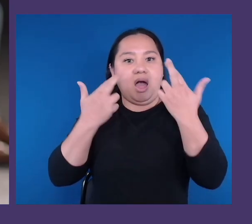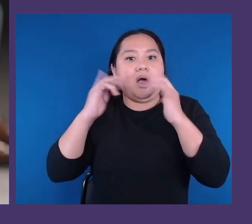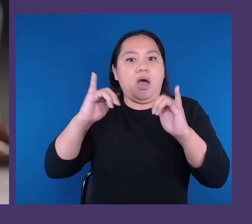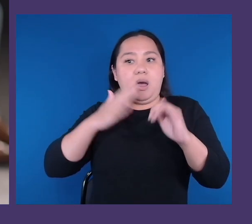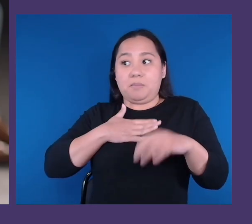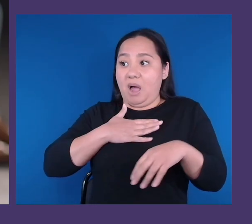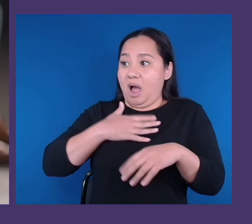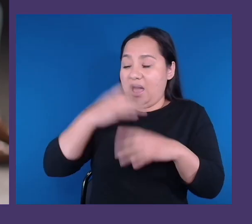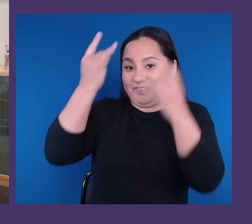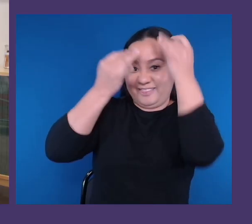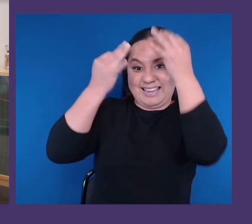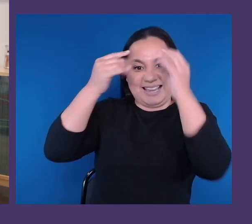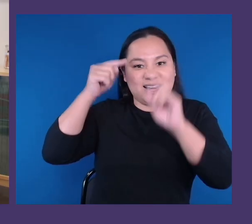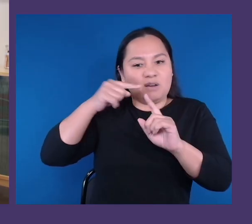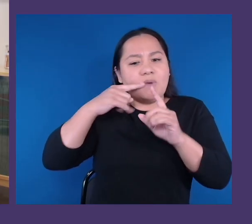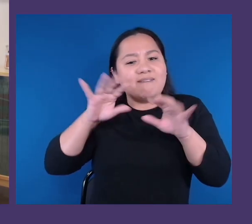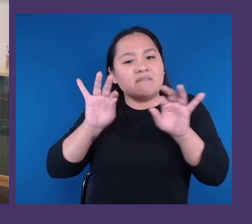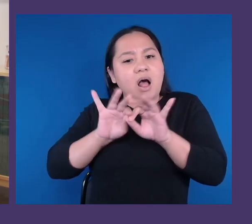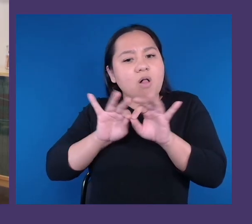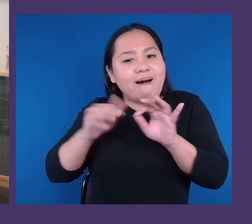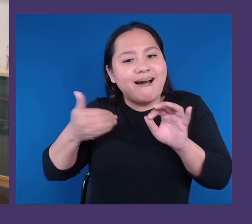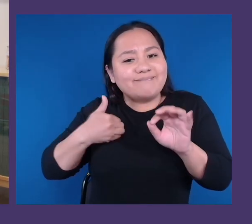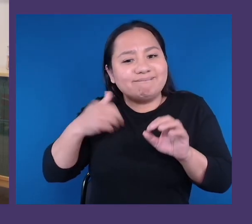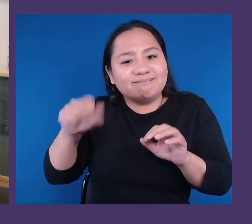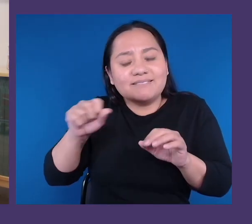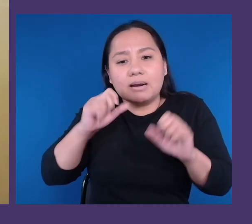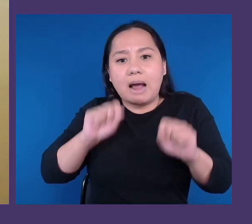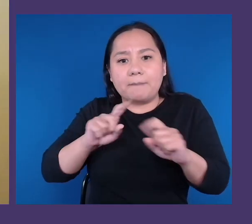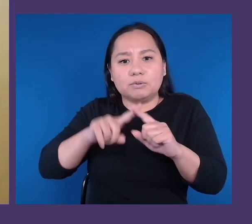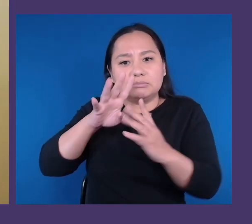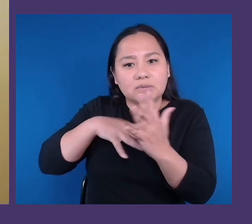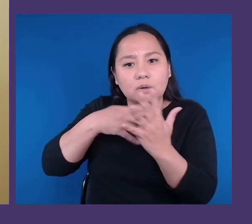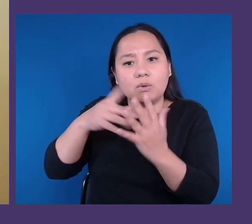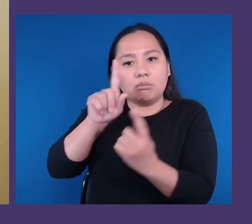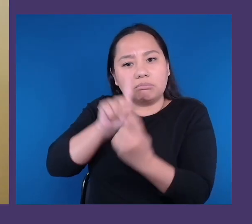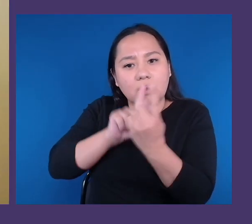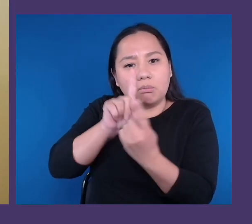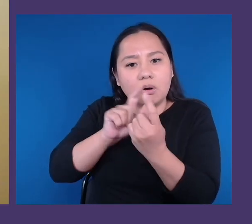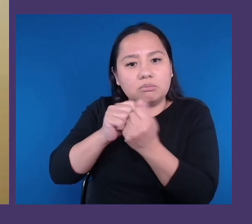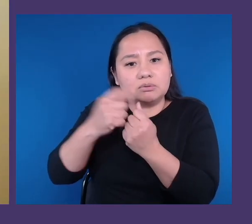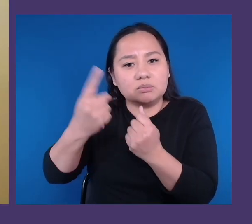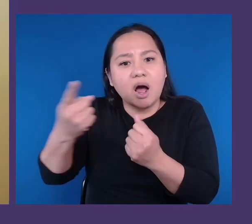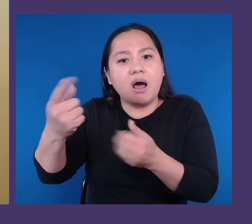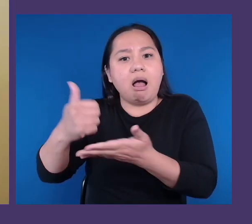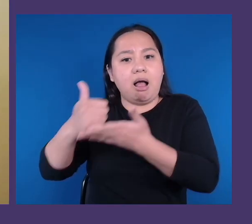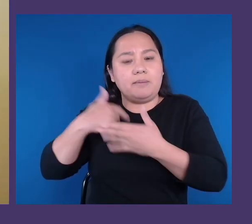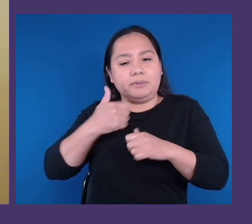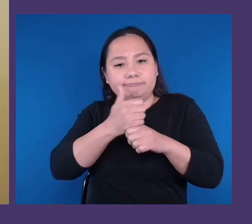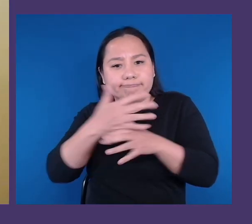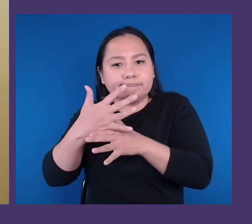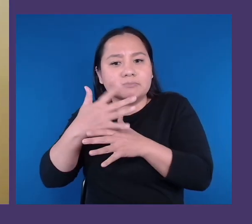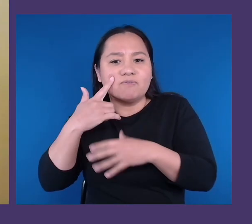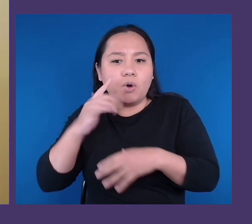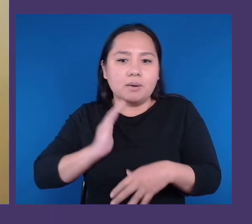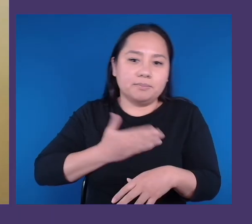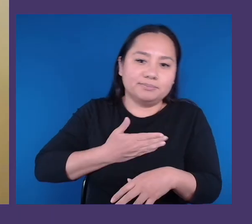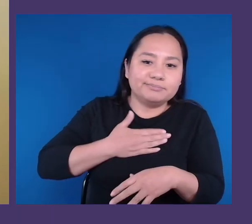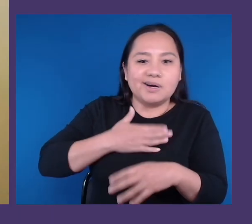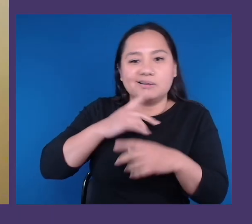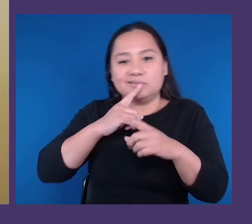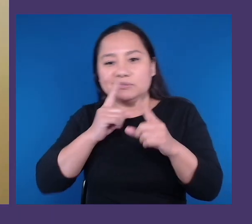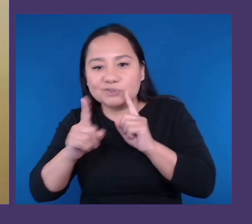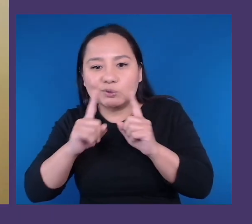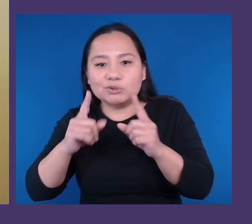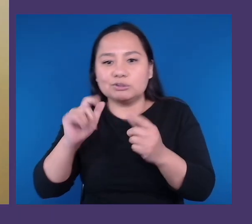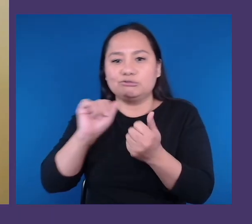She helped me get ready for my interview and helped me address any anxieties or worries I had. And when I went to my interview, I was not